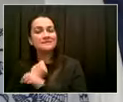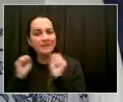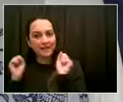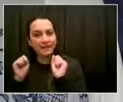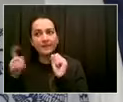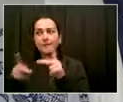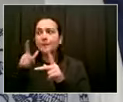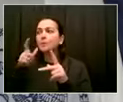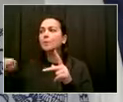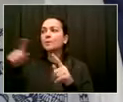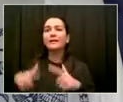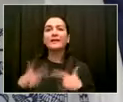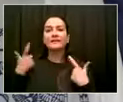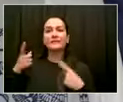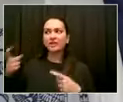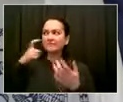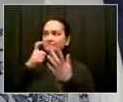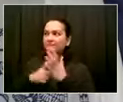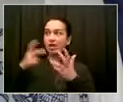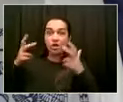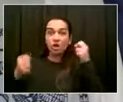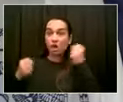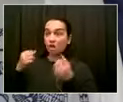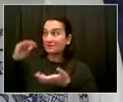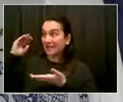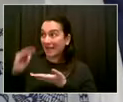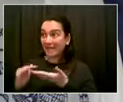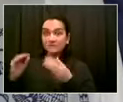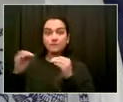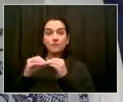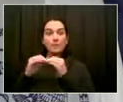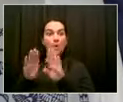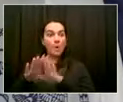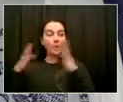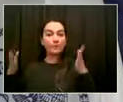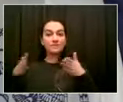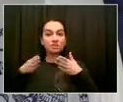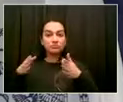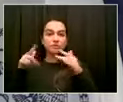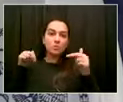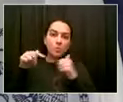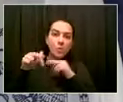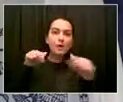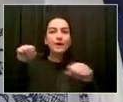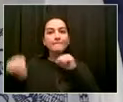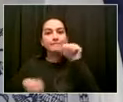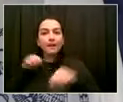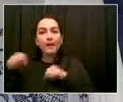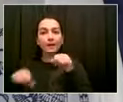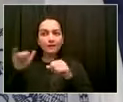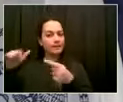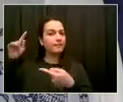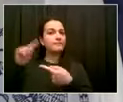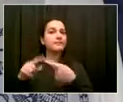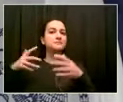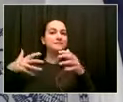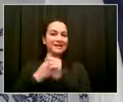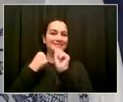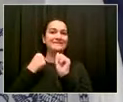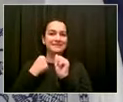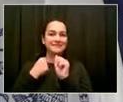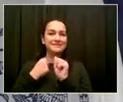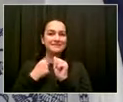from crashes. So, what do you think of this proposal to turn what your own DOT calls the gold standard of open streets